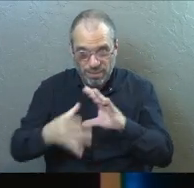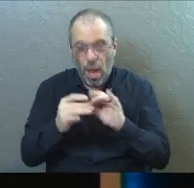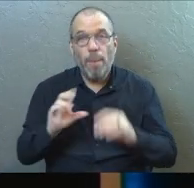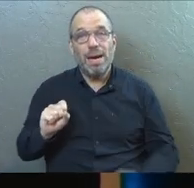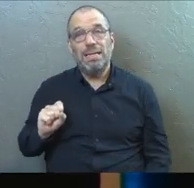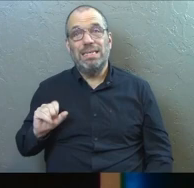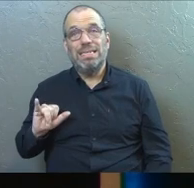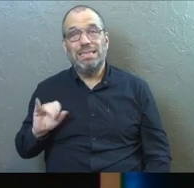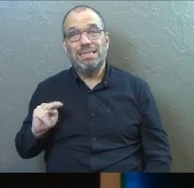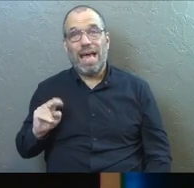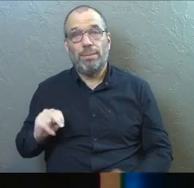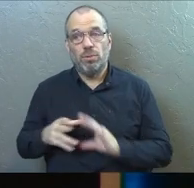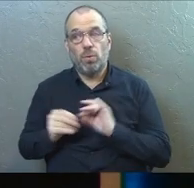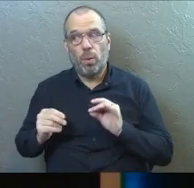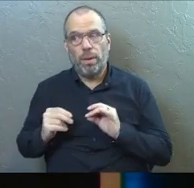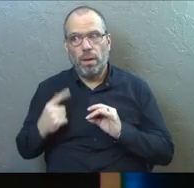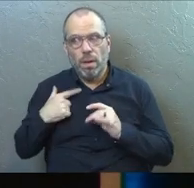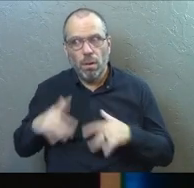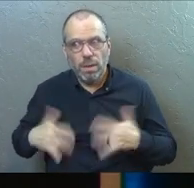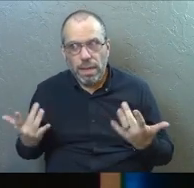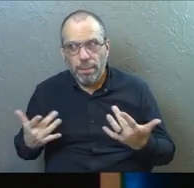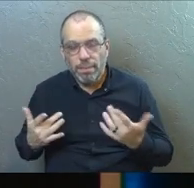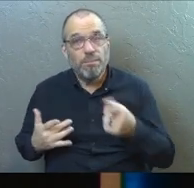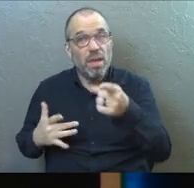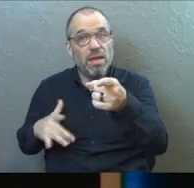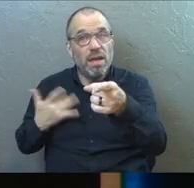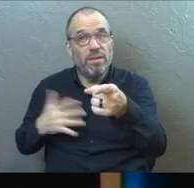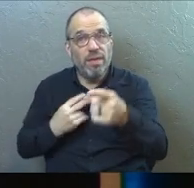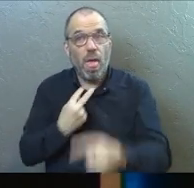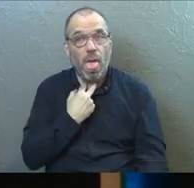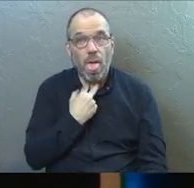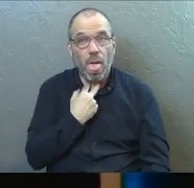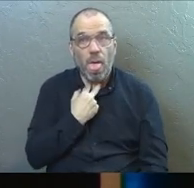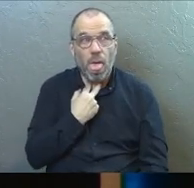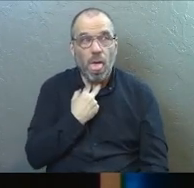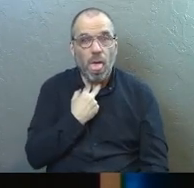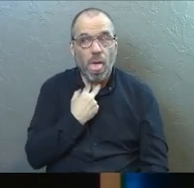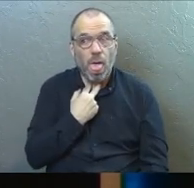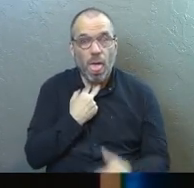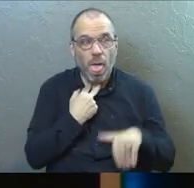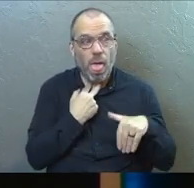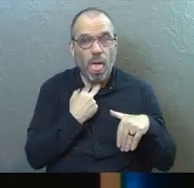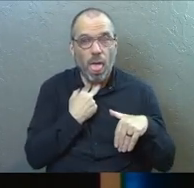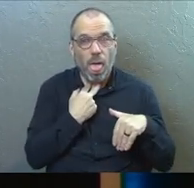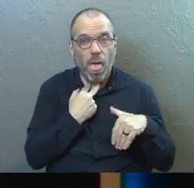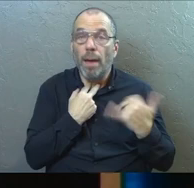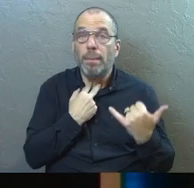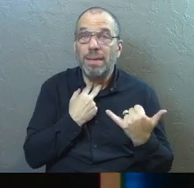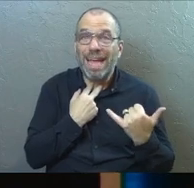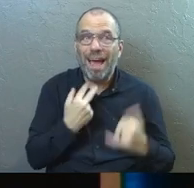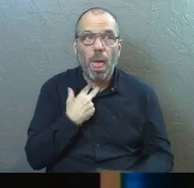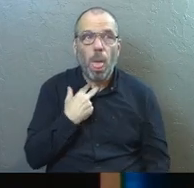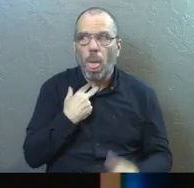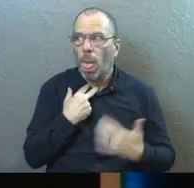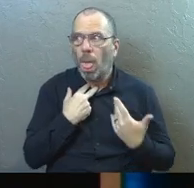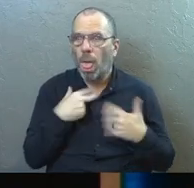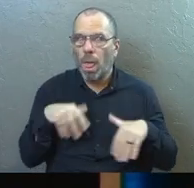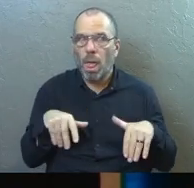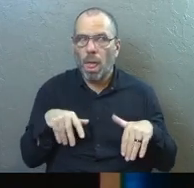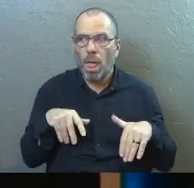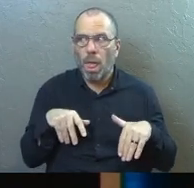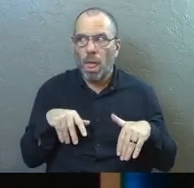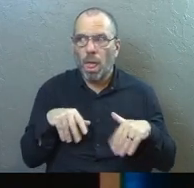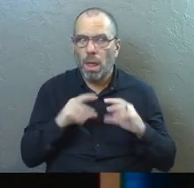get the end of Simon's story. Have you ever been stuck before? Are you stuck now? you